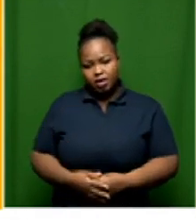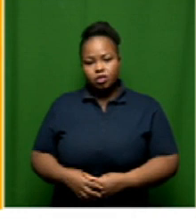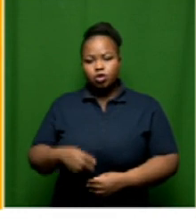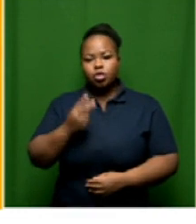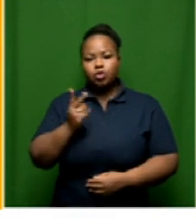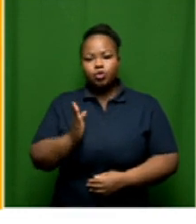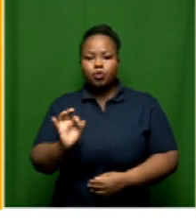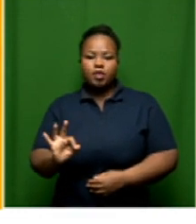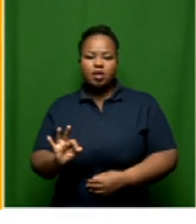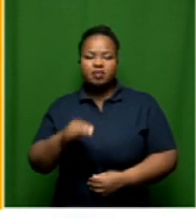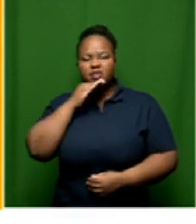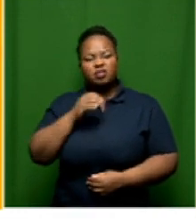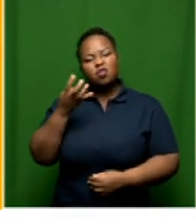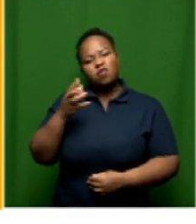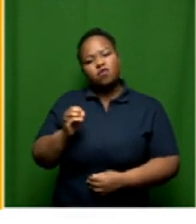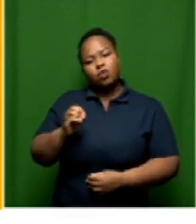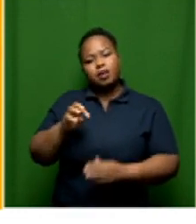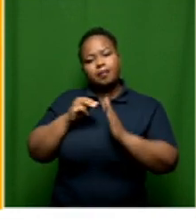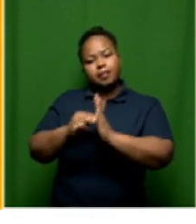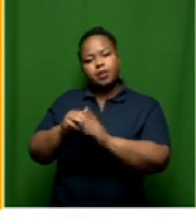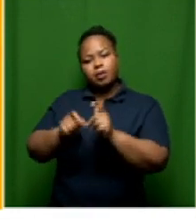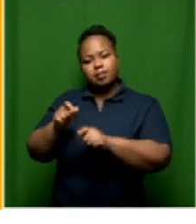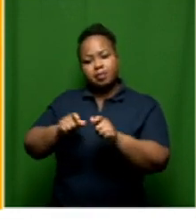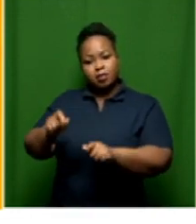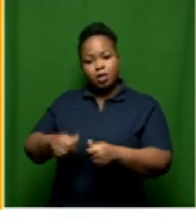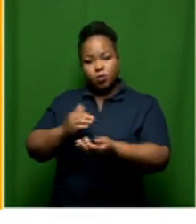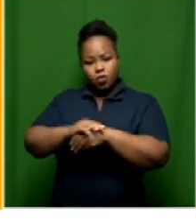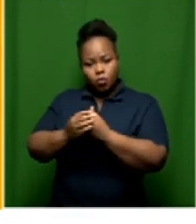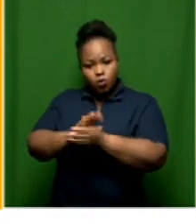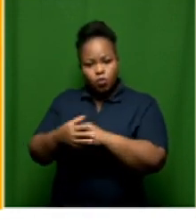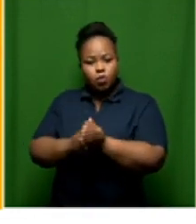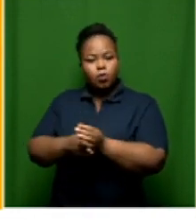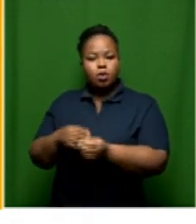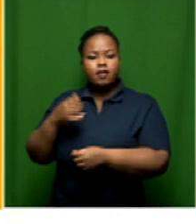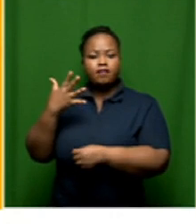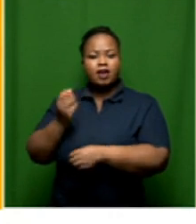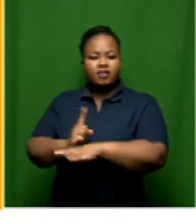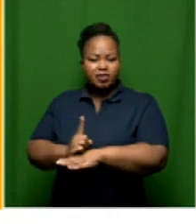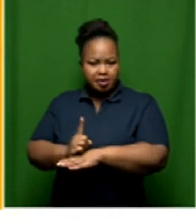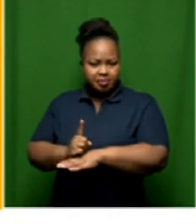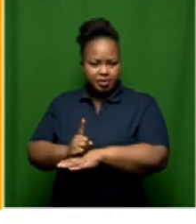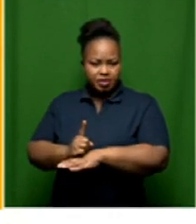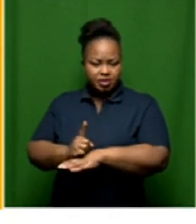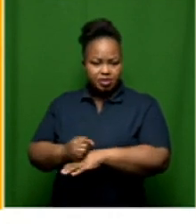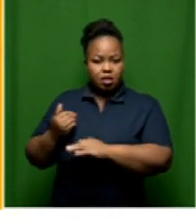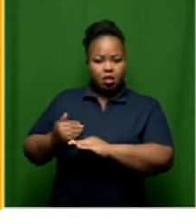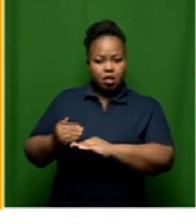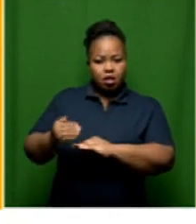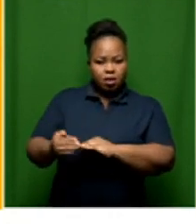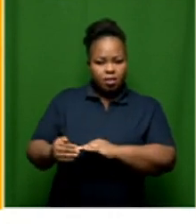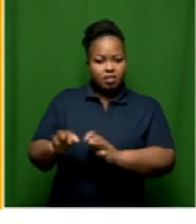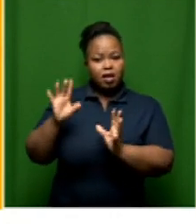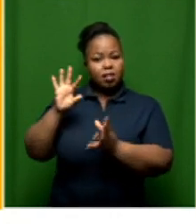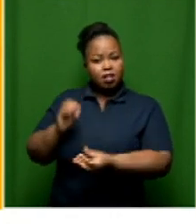two of that will translate to about 40 million users. Washing their hands five times a day, it then translates